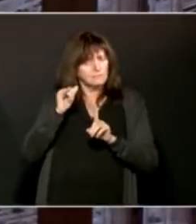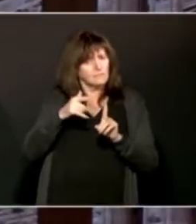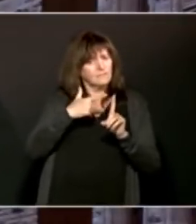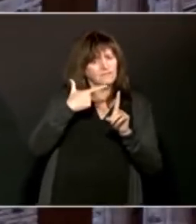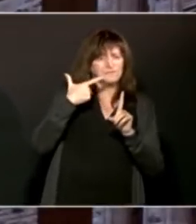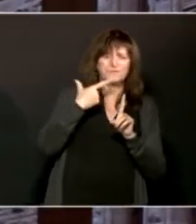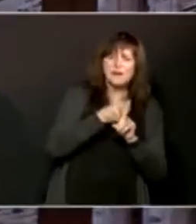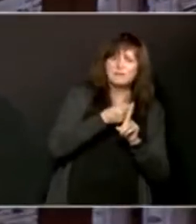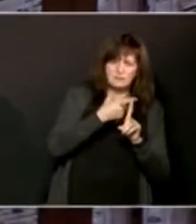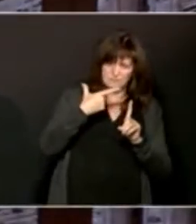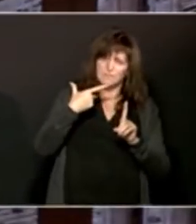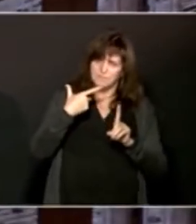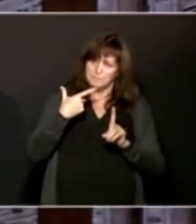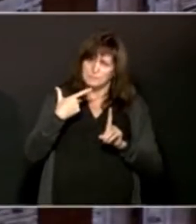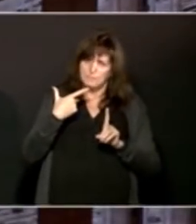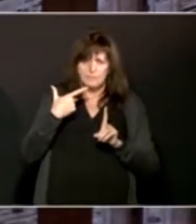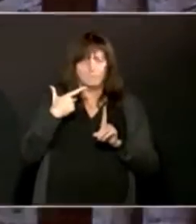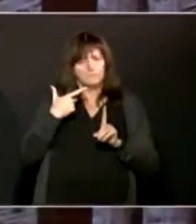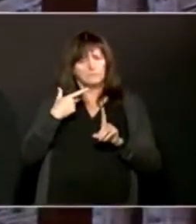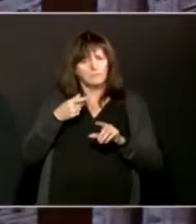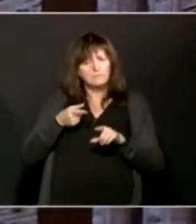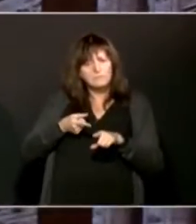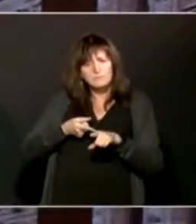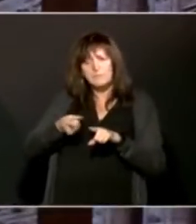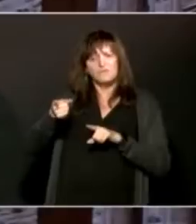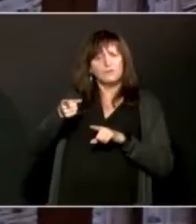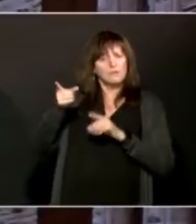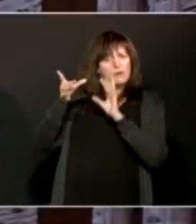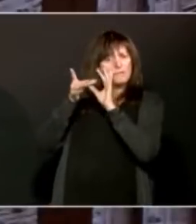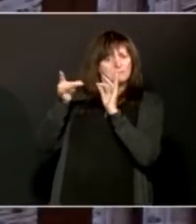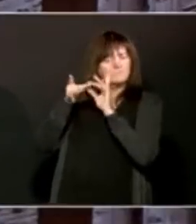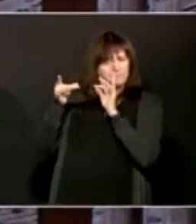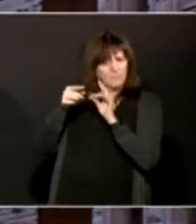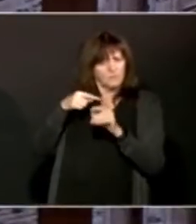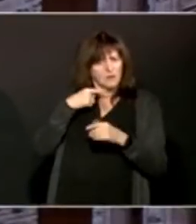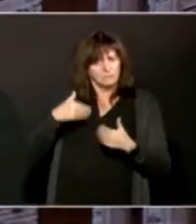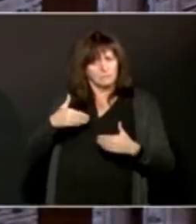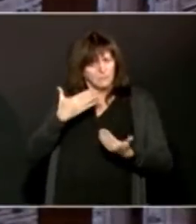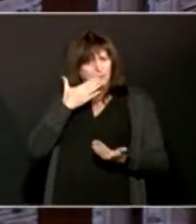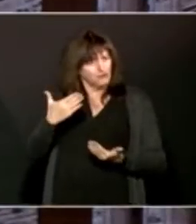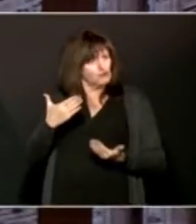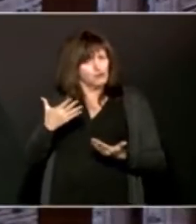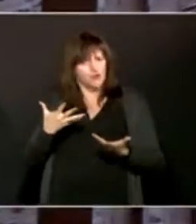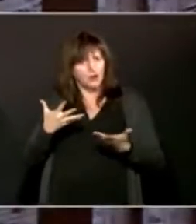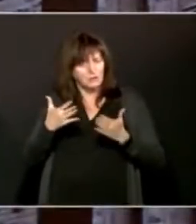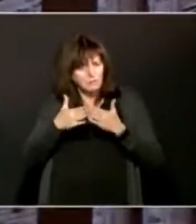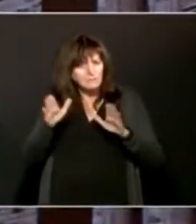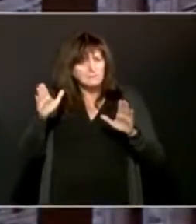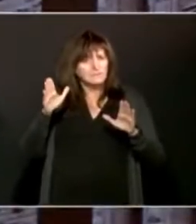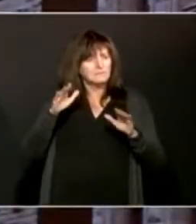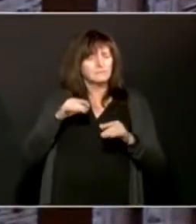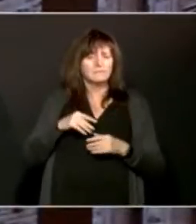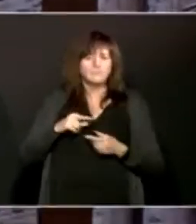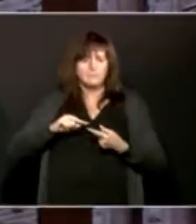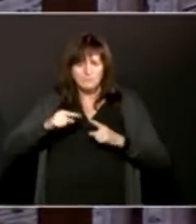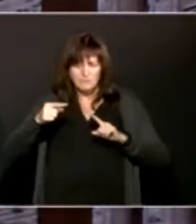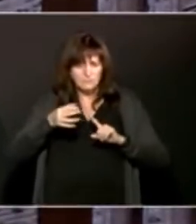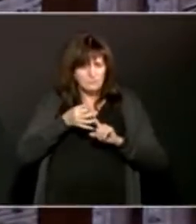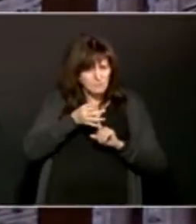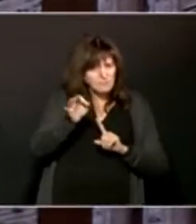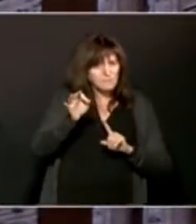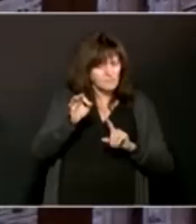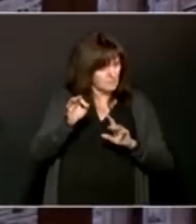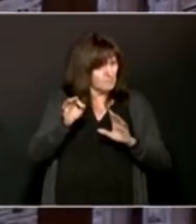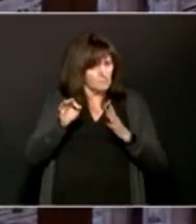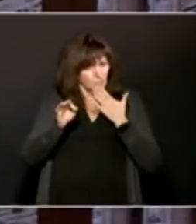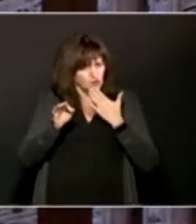Our specialists say that so far we have good coverage with our variants as well, especially with some of the ones we're doing